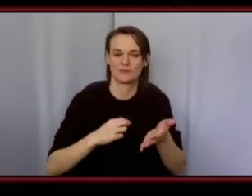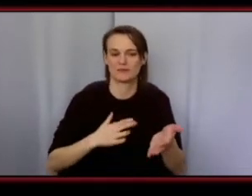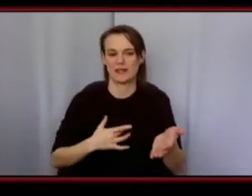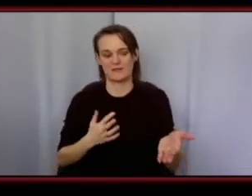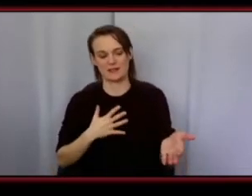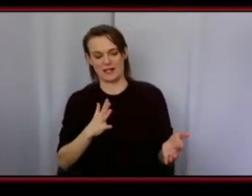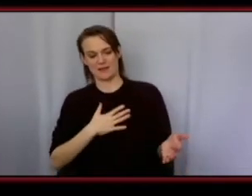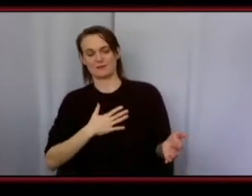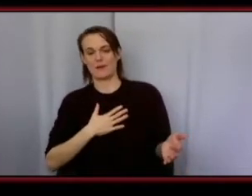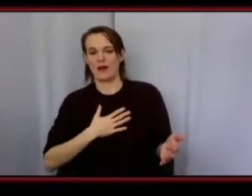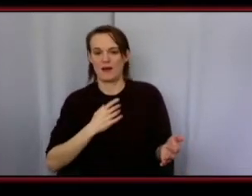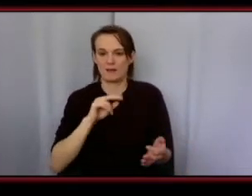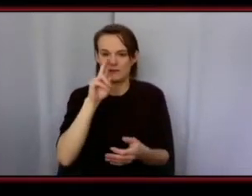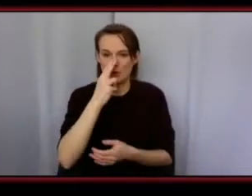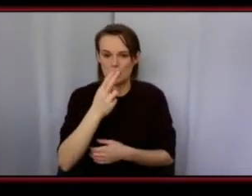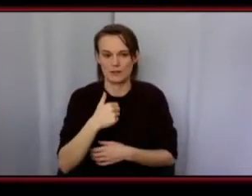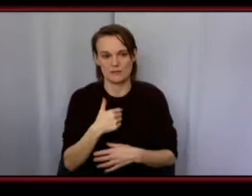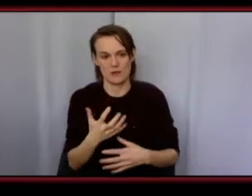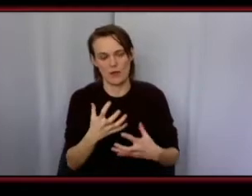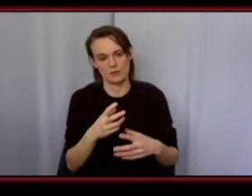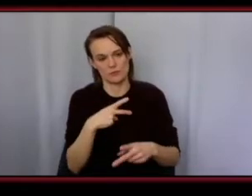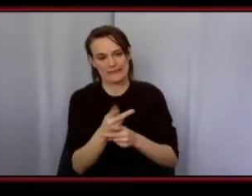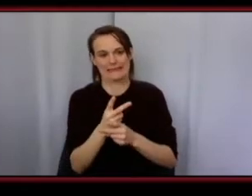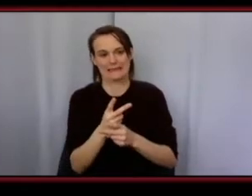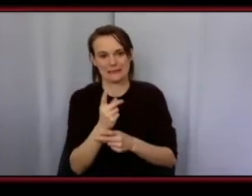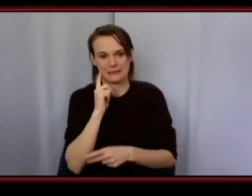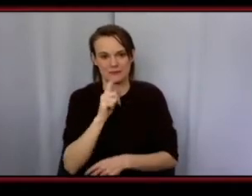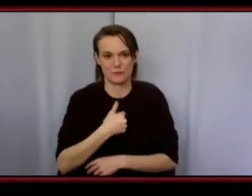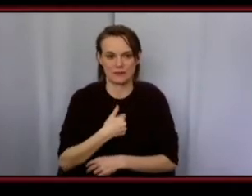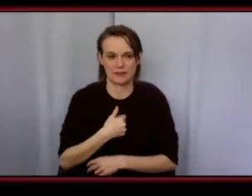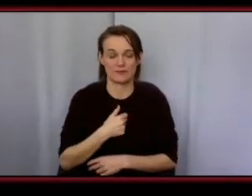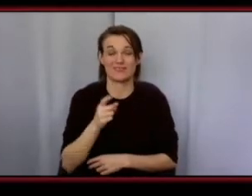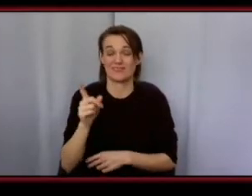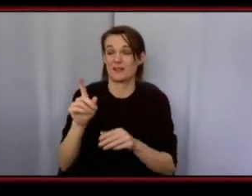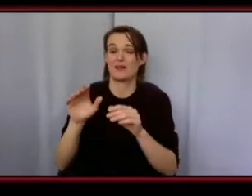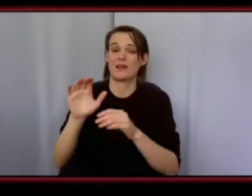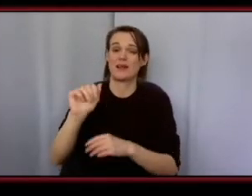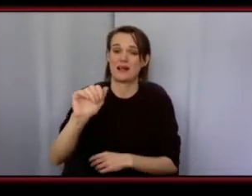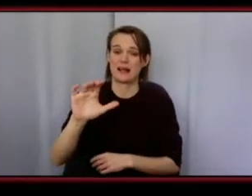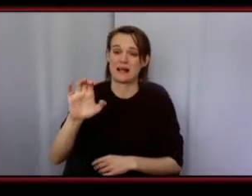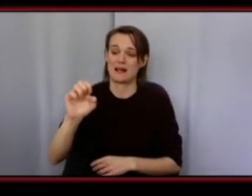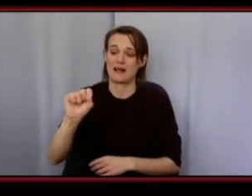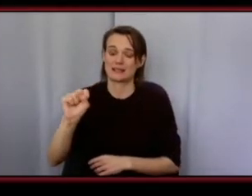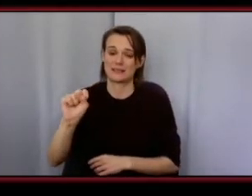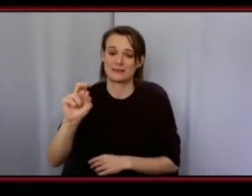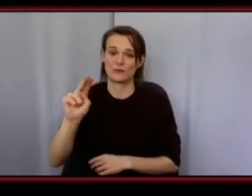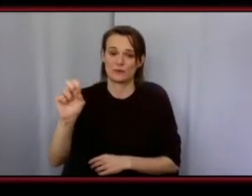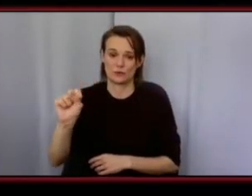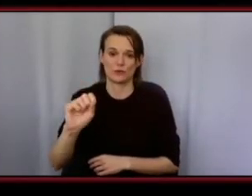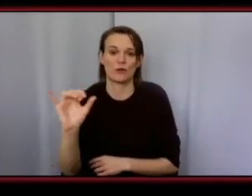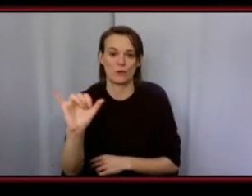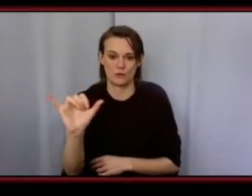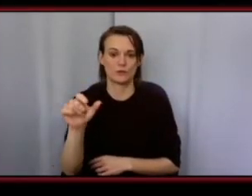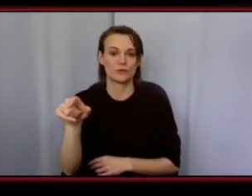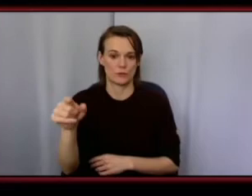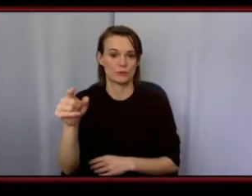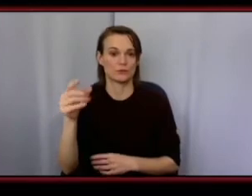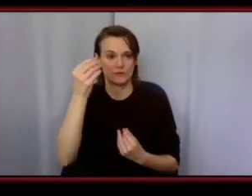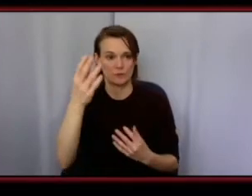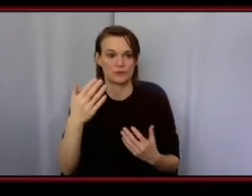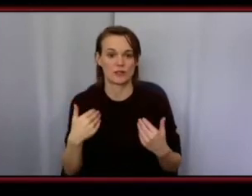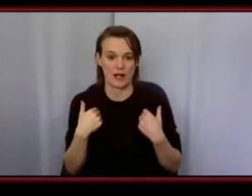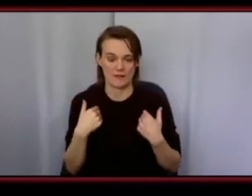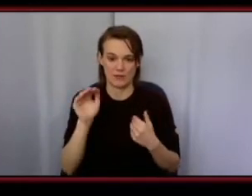to have that um as a legacy so access nova scotia as well is a good place and contacting